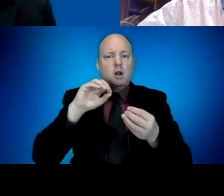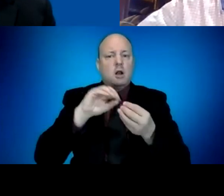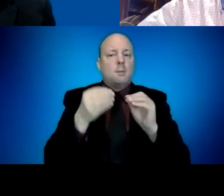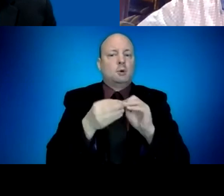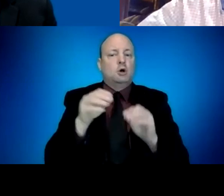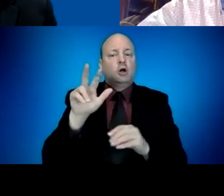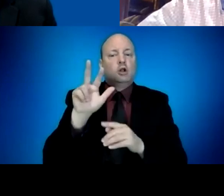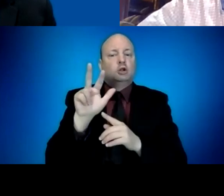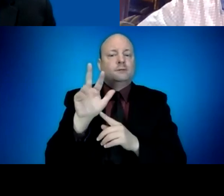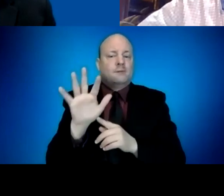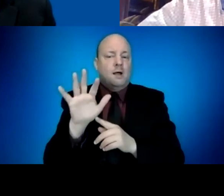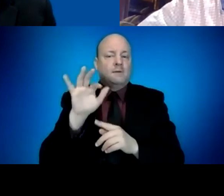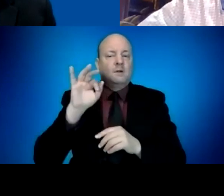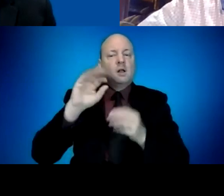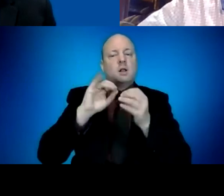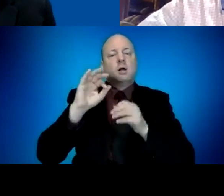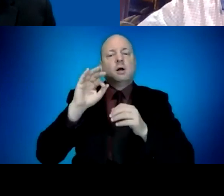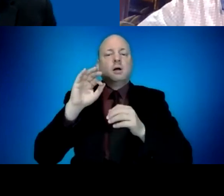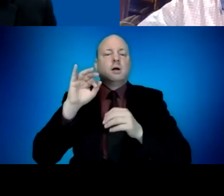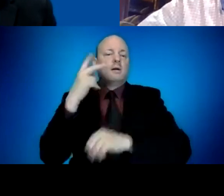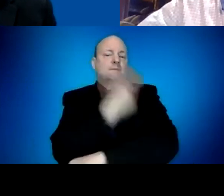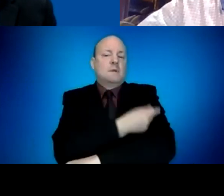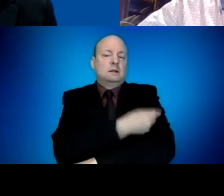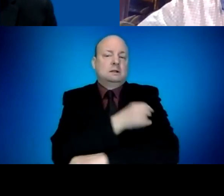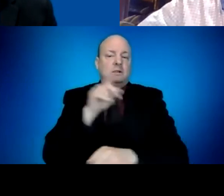improve our standing based on the rate of vaccination right now.